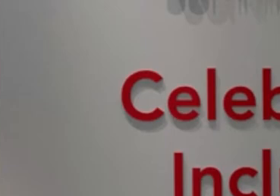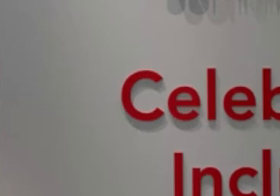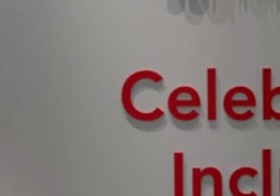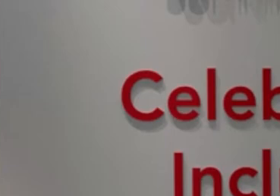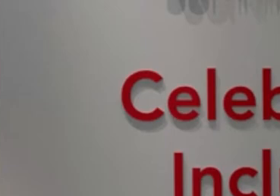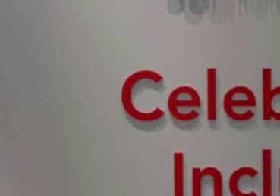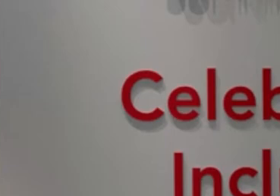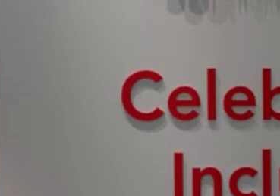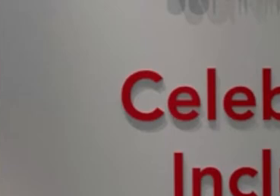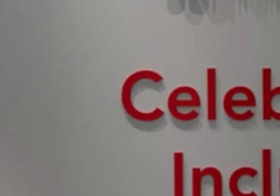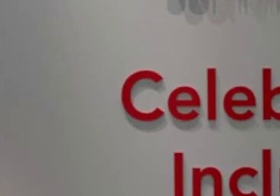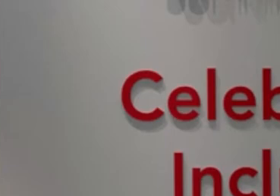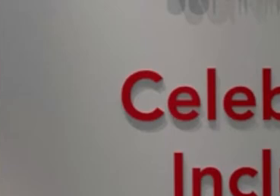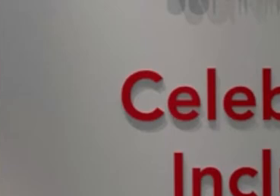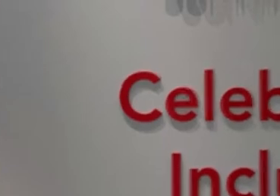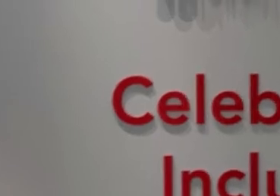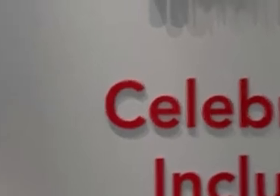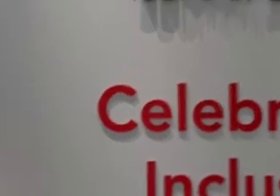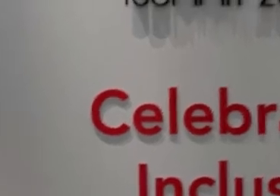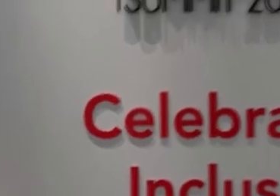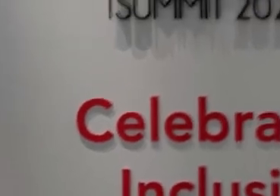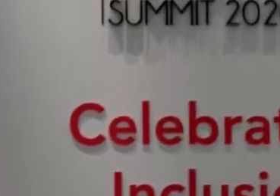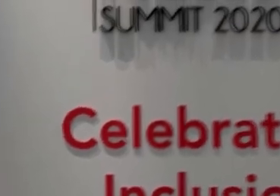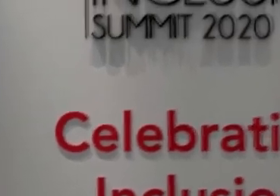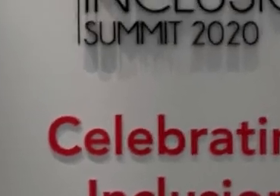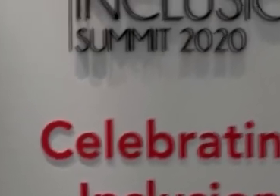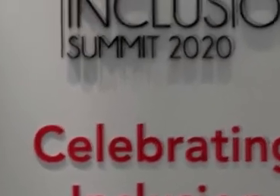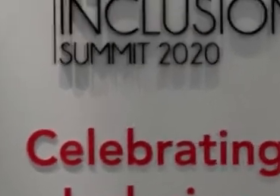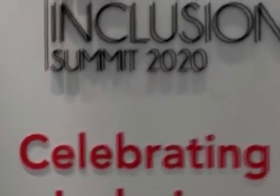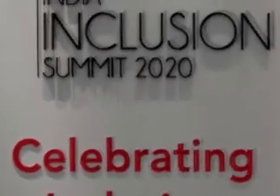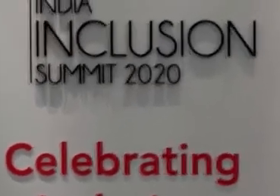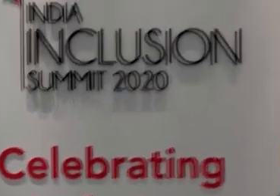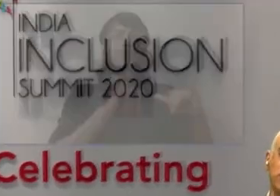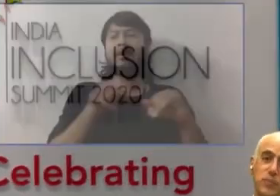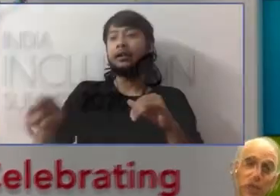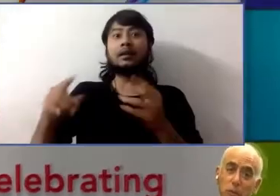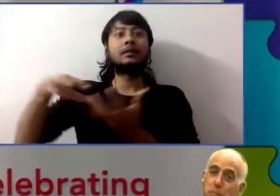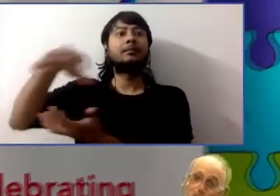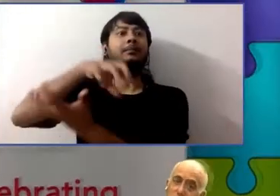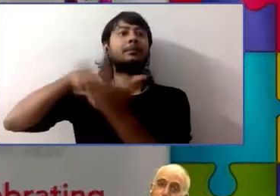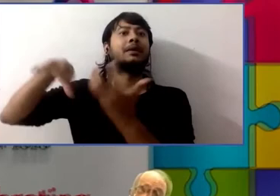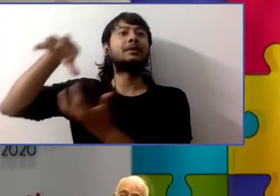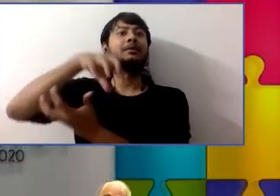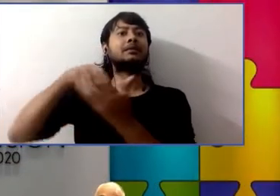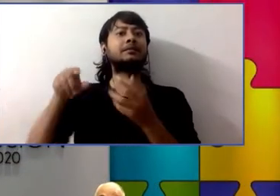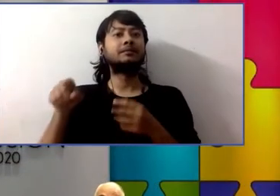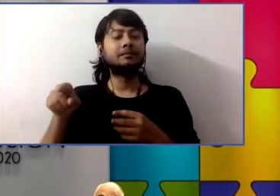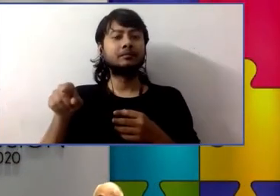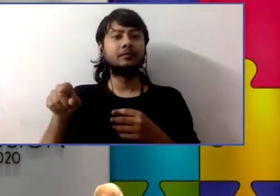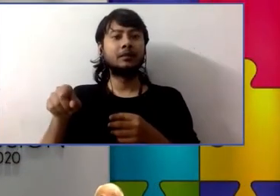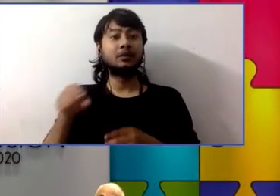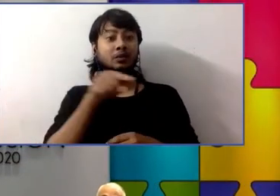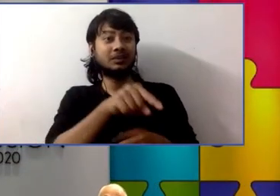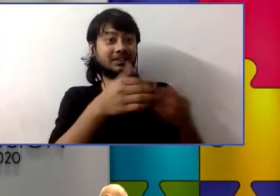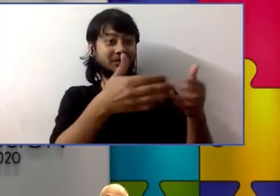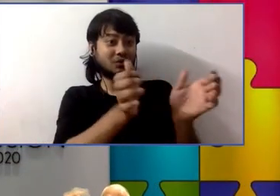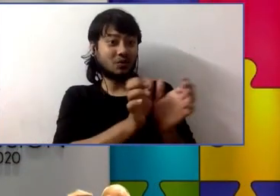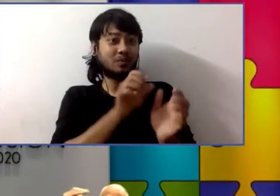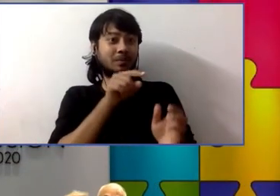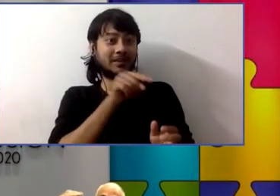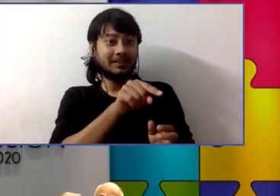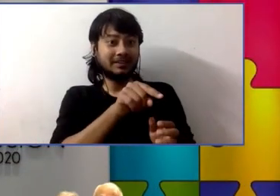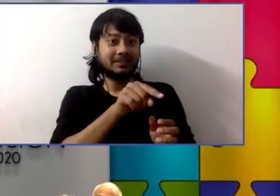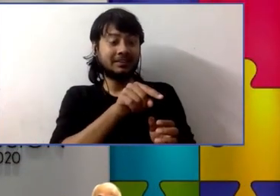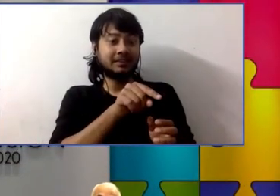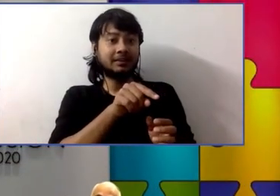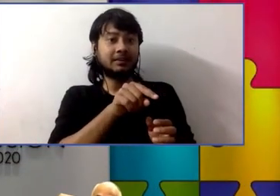the other group was a mixed group and they found that the kids without disabilities in the mixed group were actually achieving 15